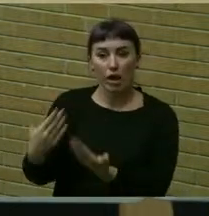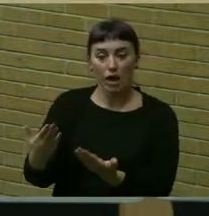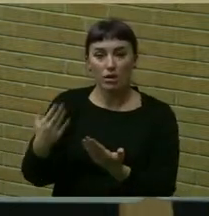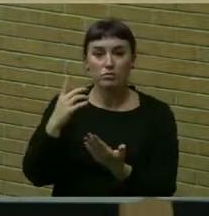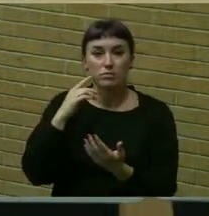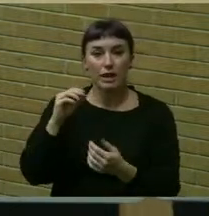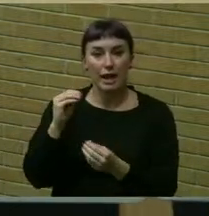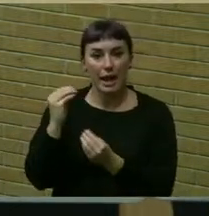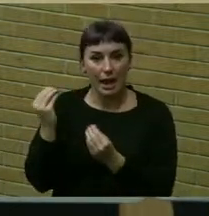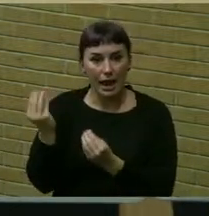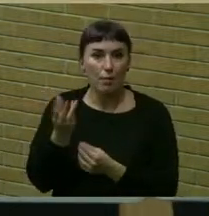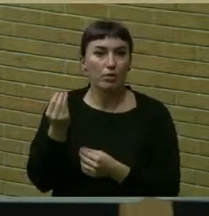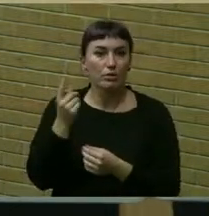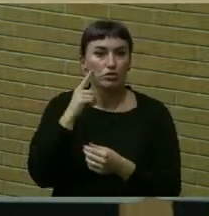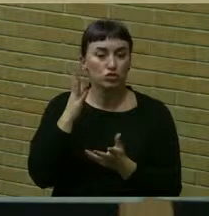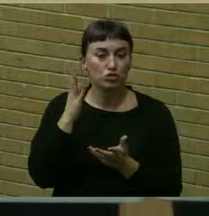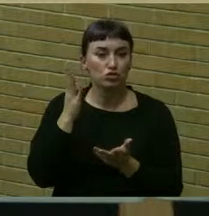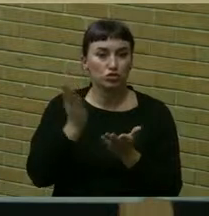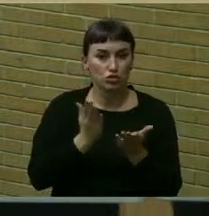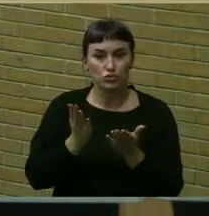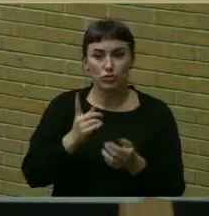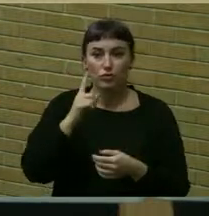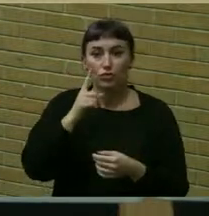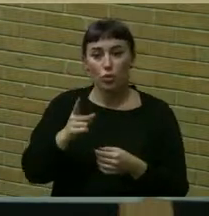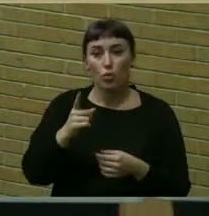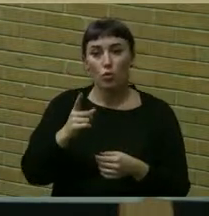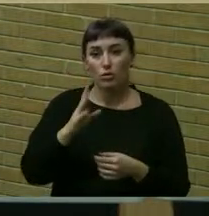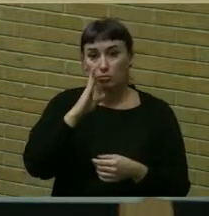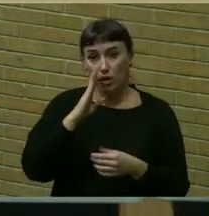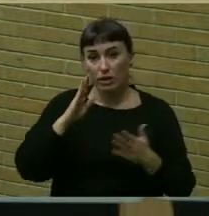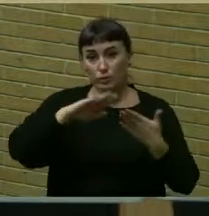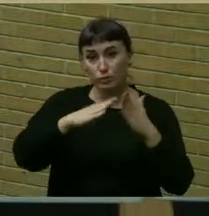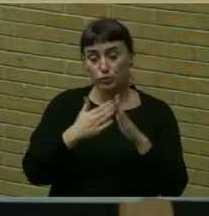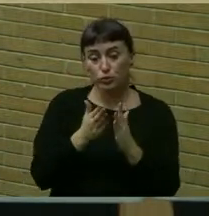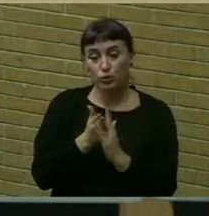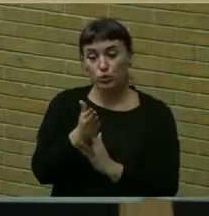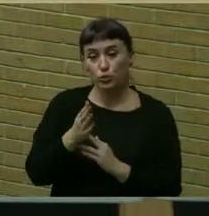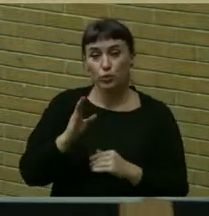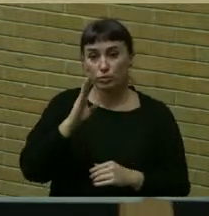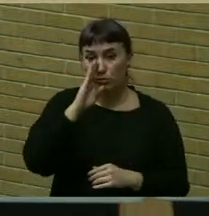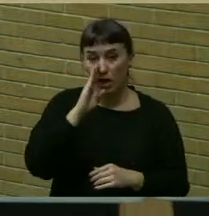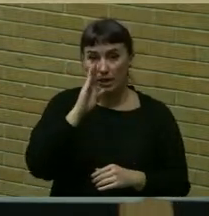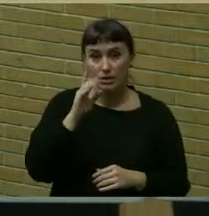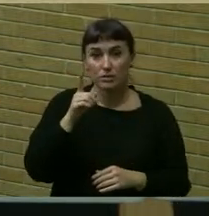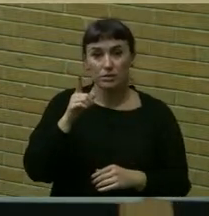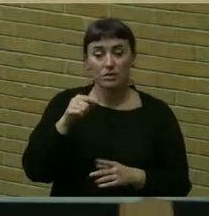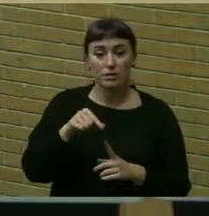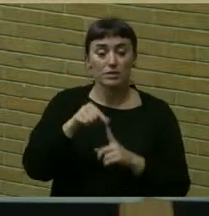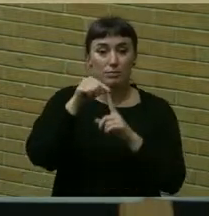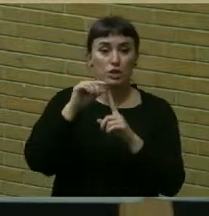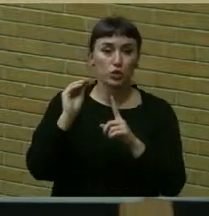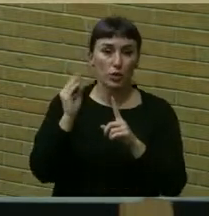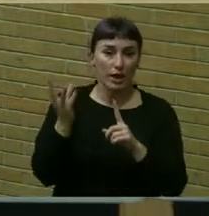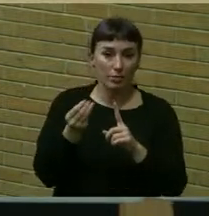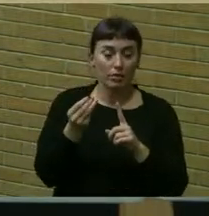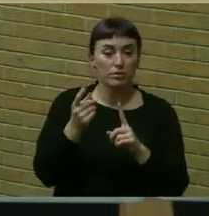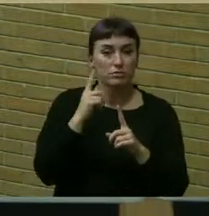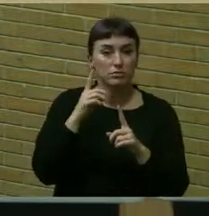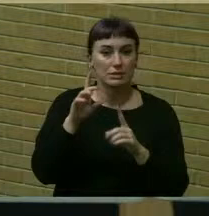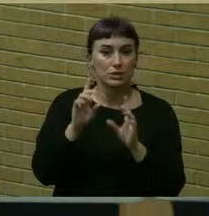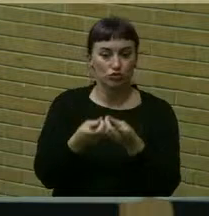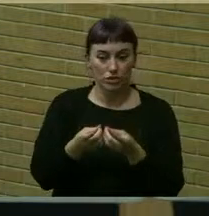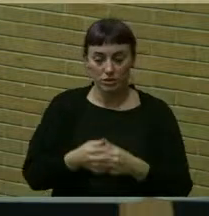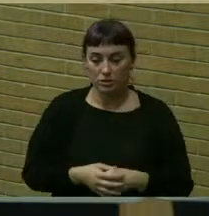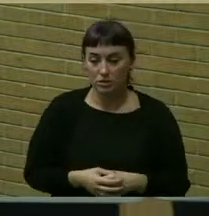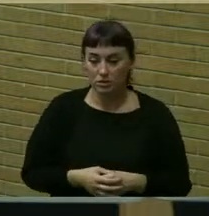ambulance service to the brighton community through the brighton special ambulance district